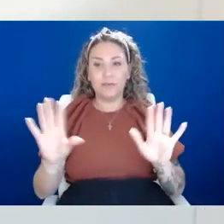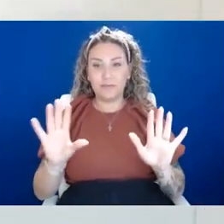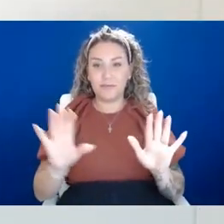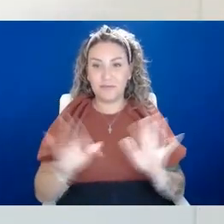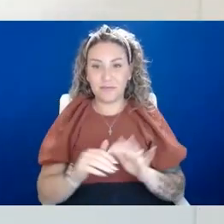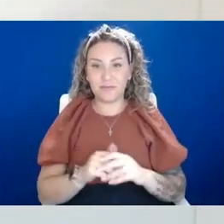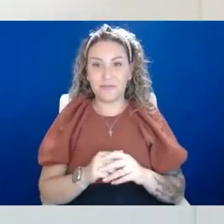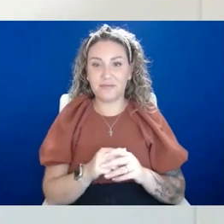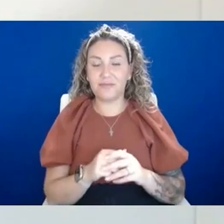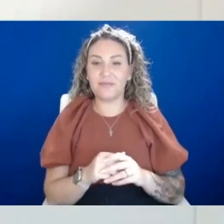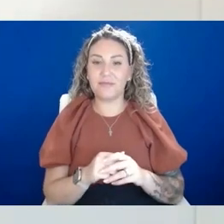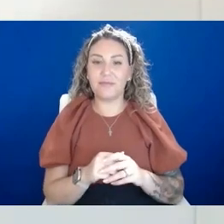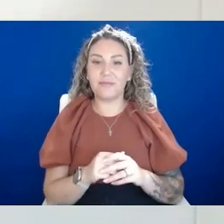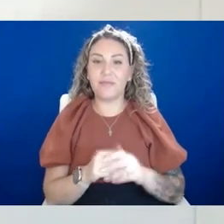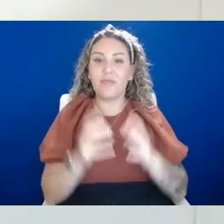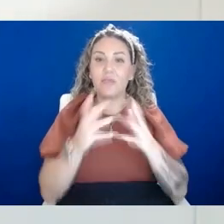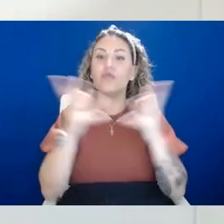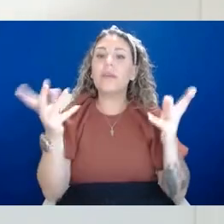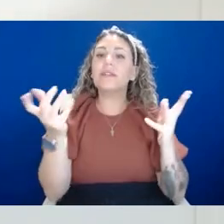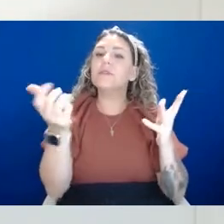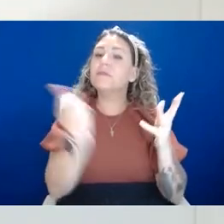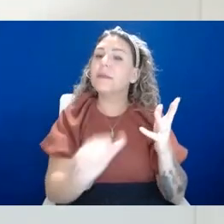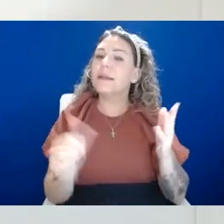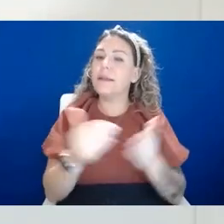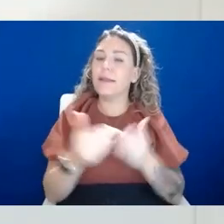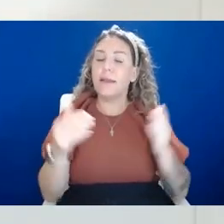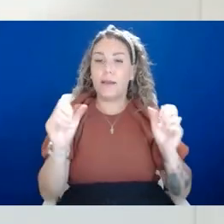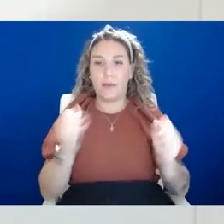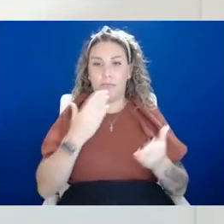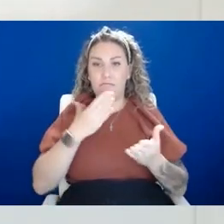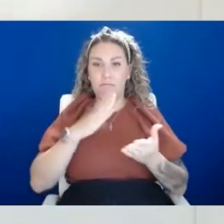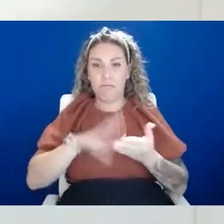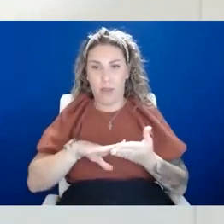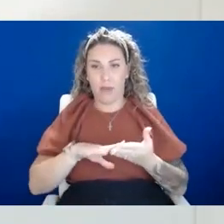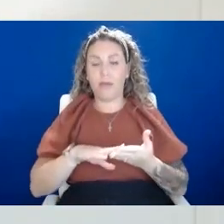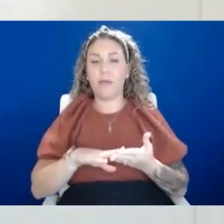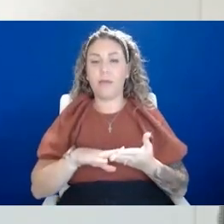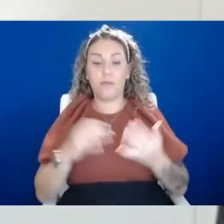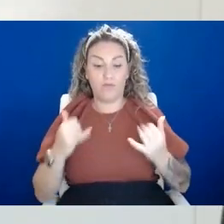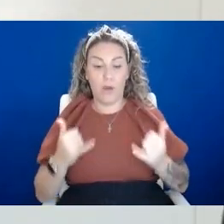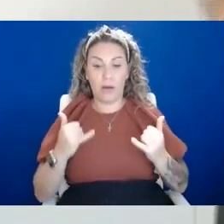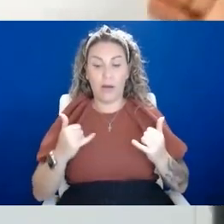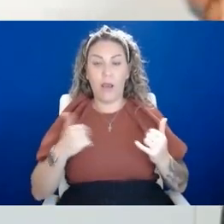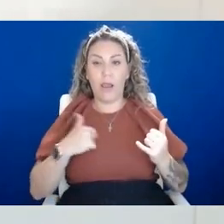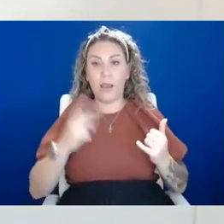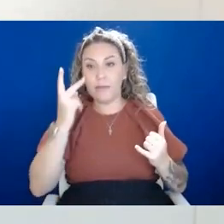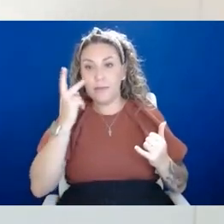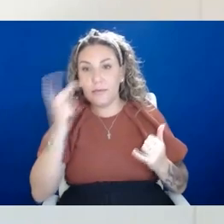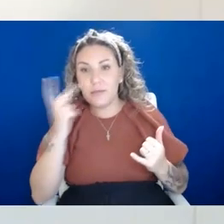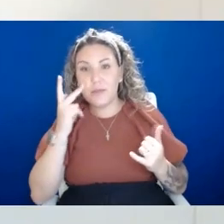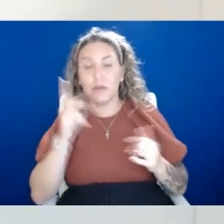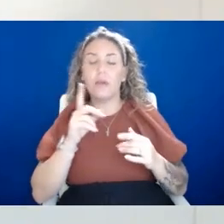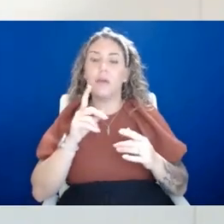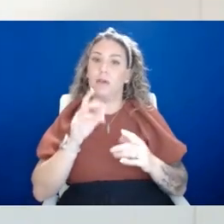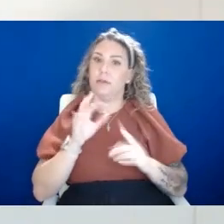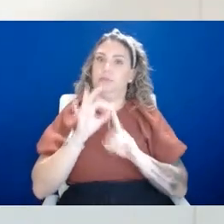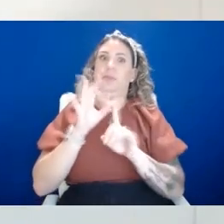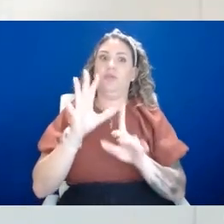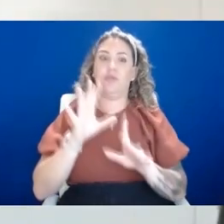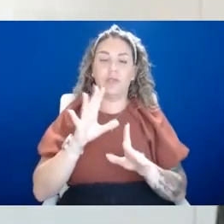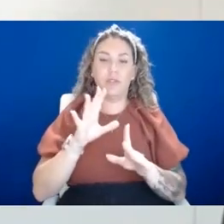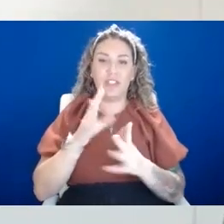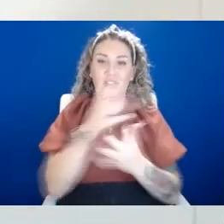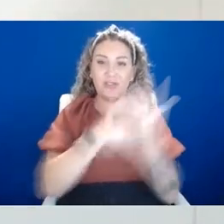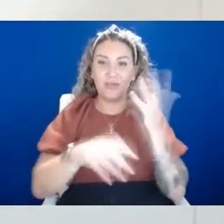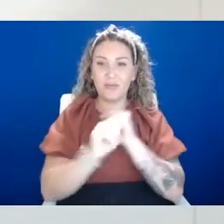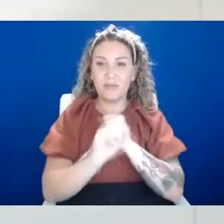you, you, you know, too much of anything can be bad. And right now I am seeing, especially on social media, Instagram, Tik TOK, I